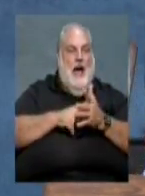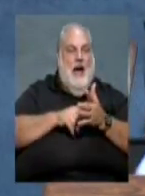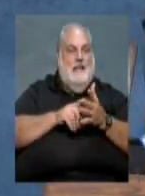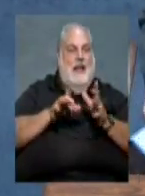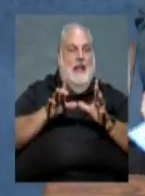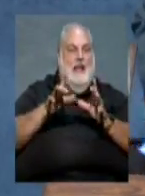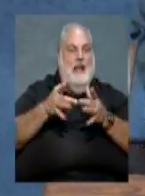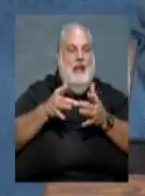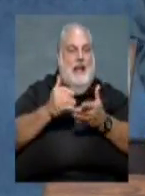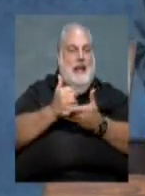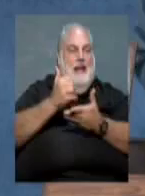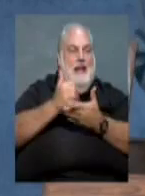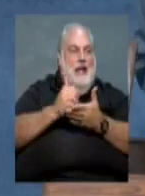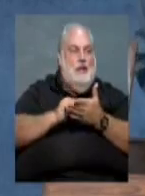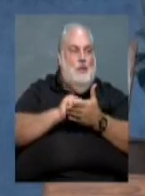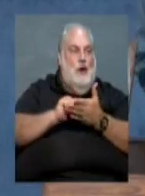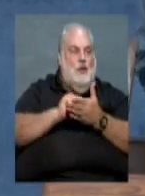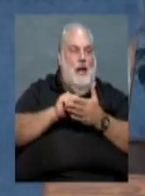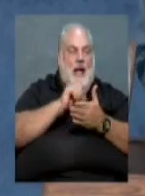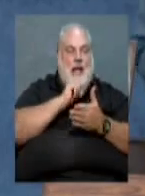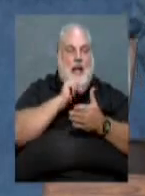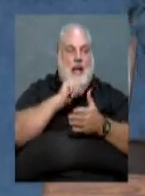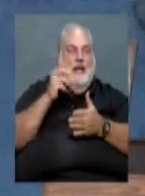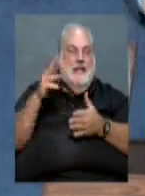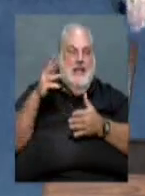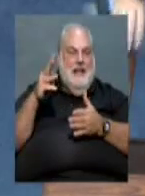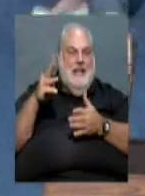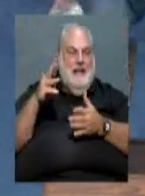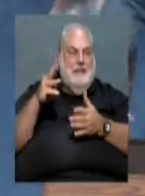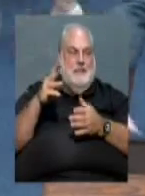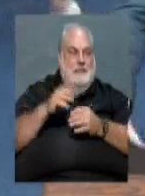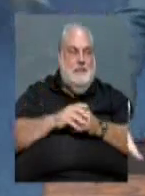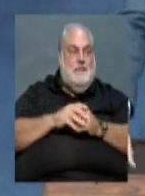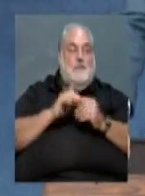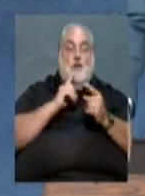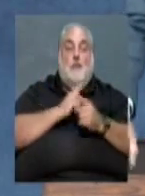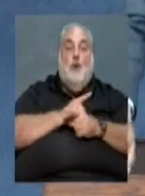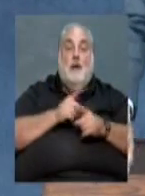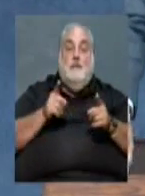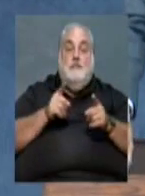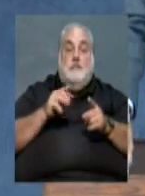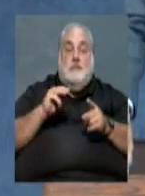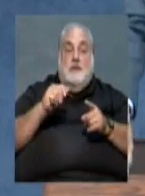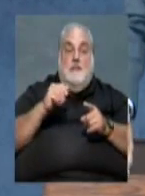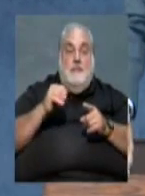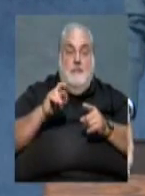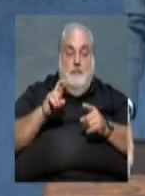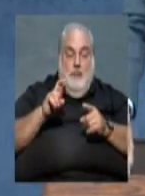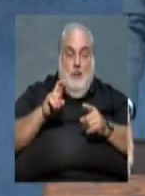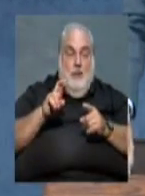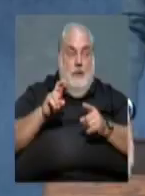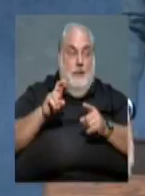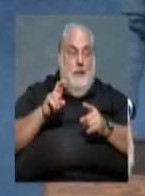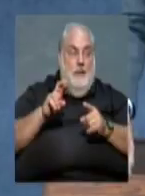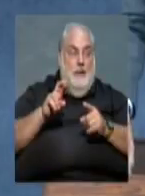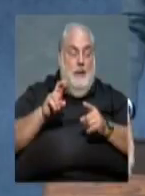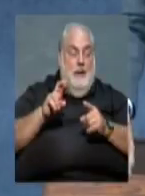at age 16. And I have this proclamation as the mayor indicated.